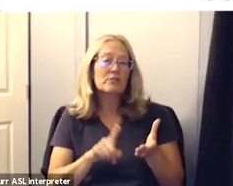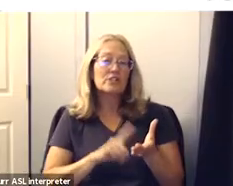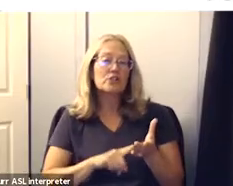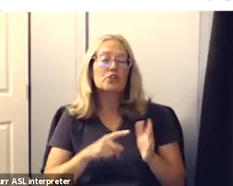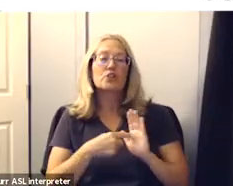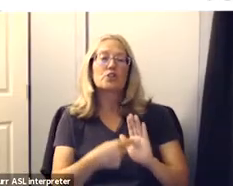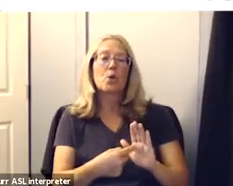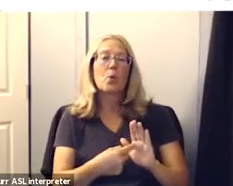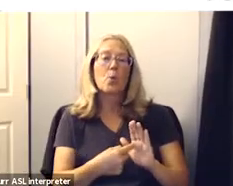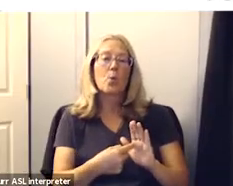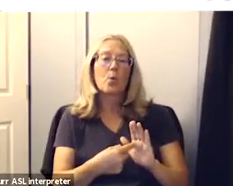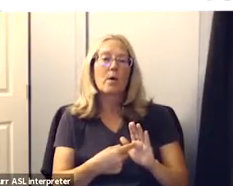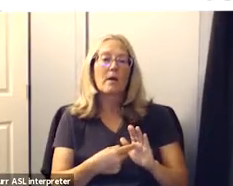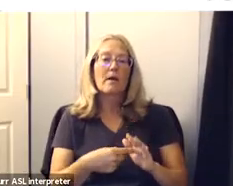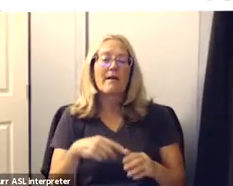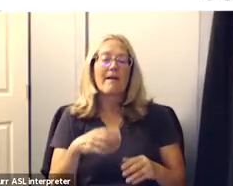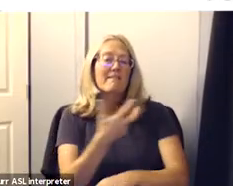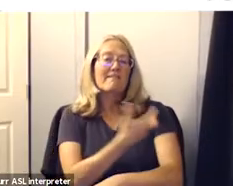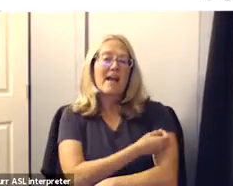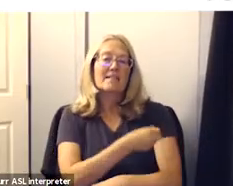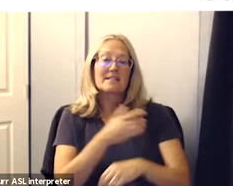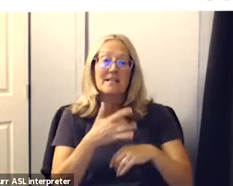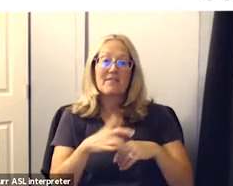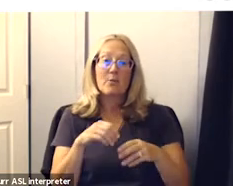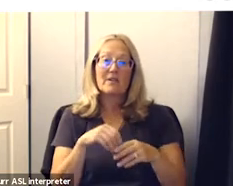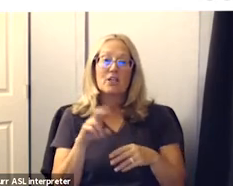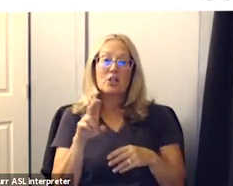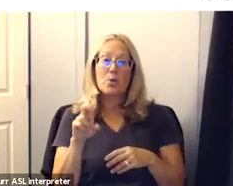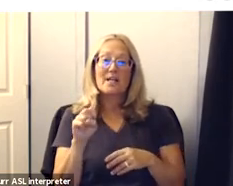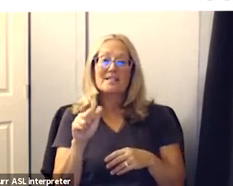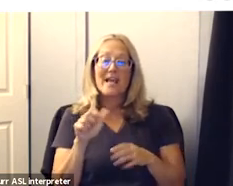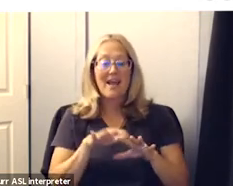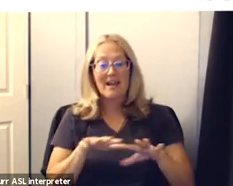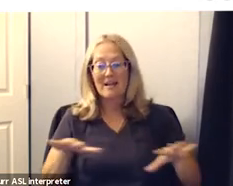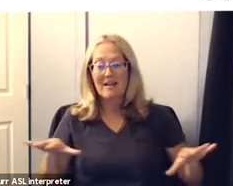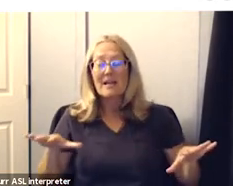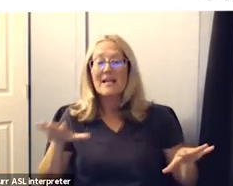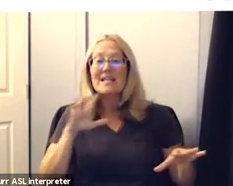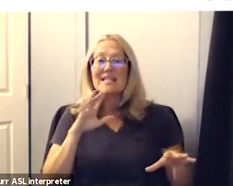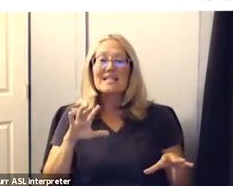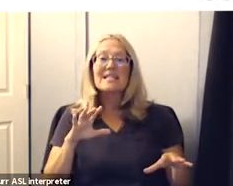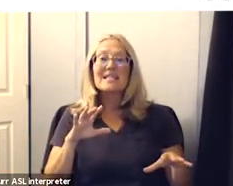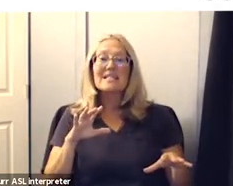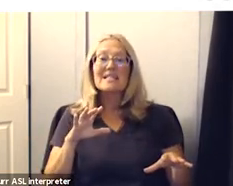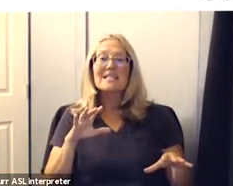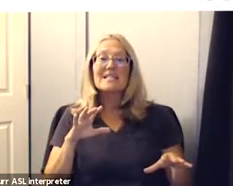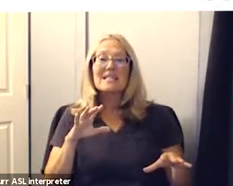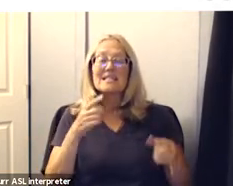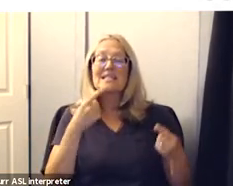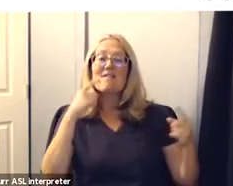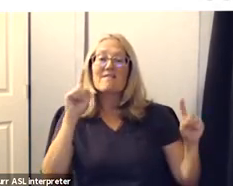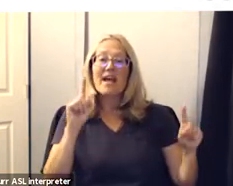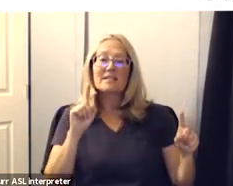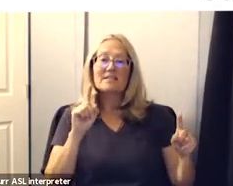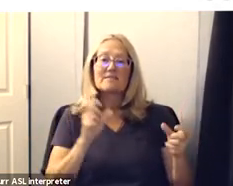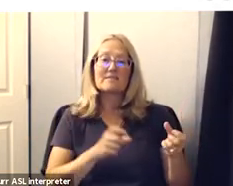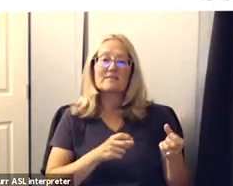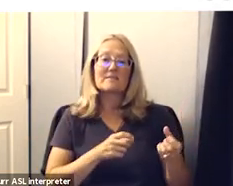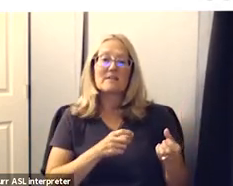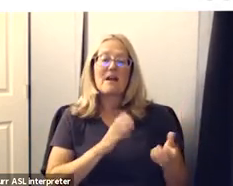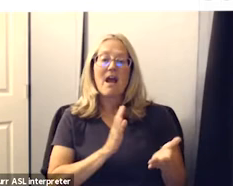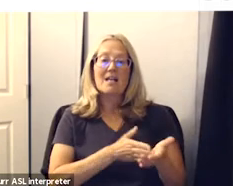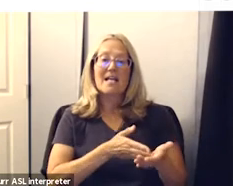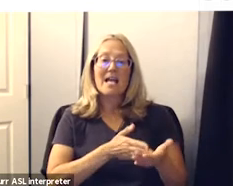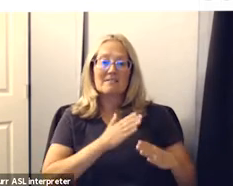shows that the vaccines available in the united states are effective against the delta variant and though it's still possible